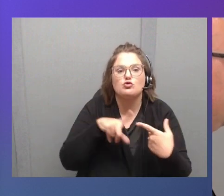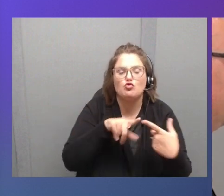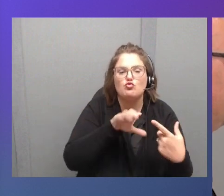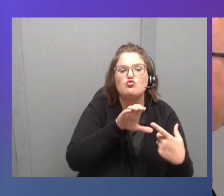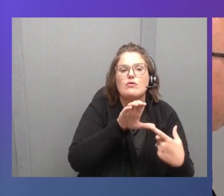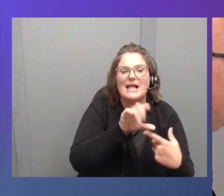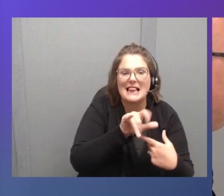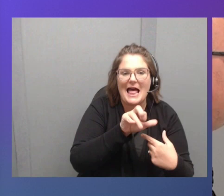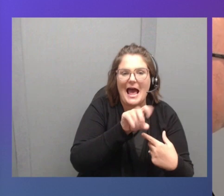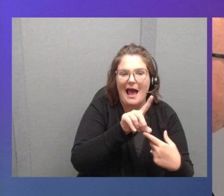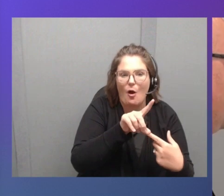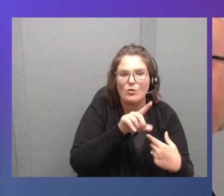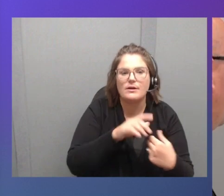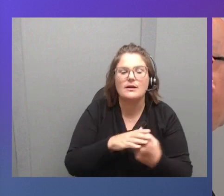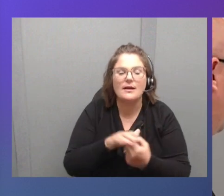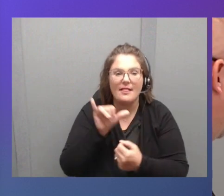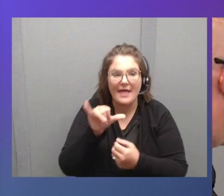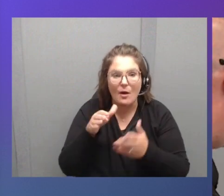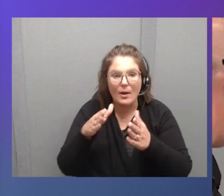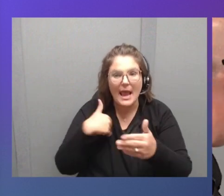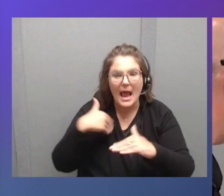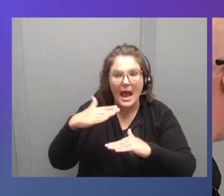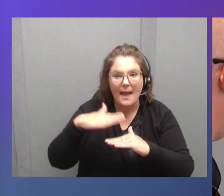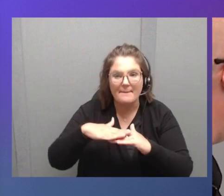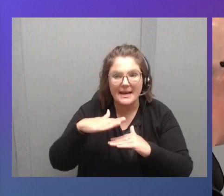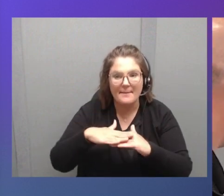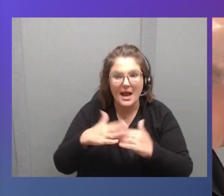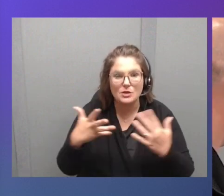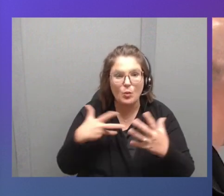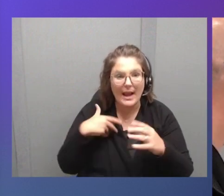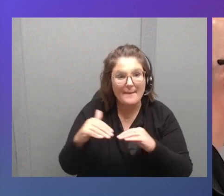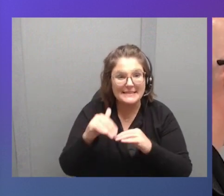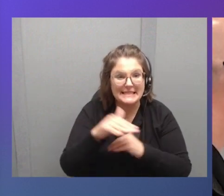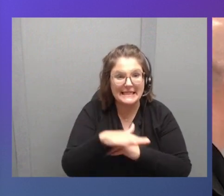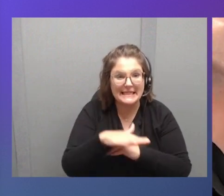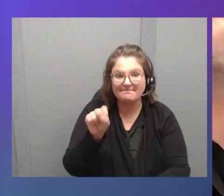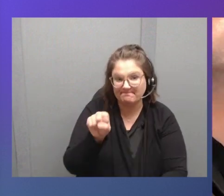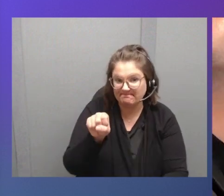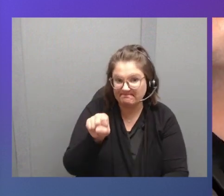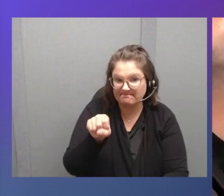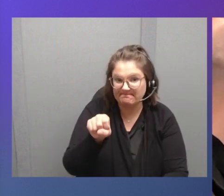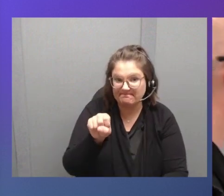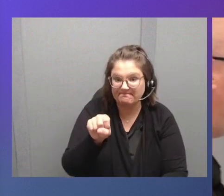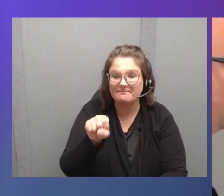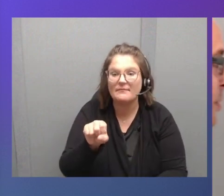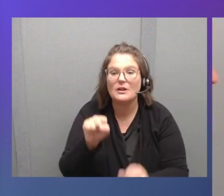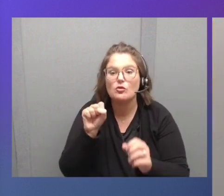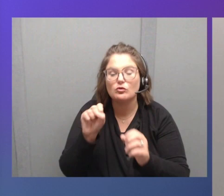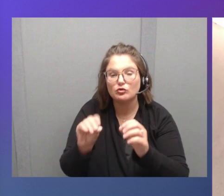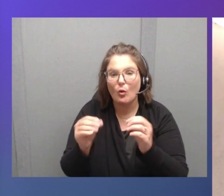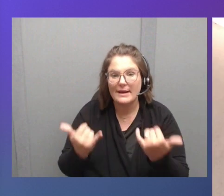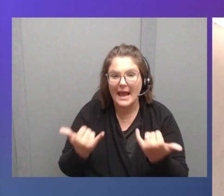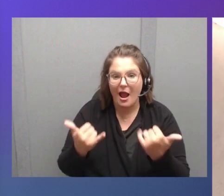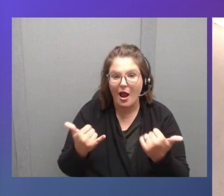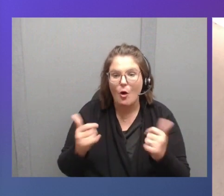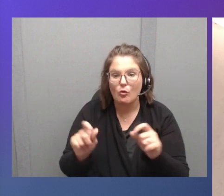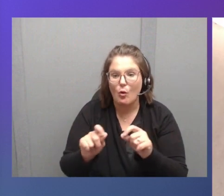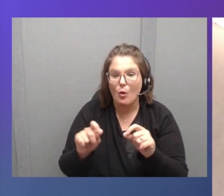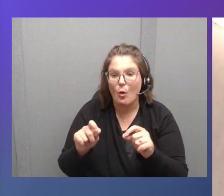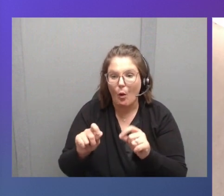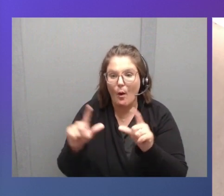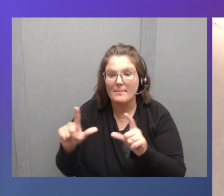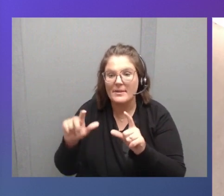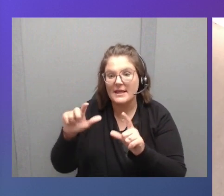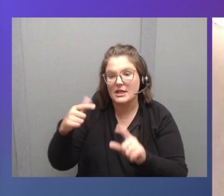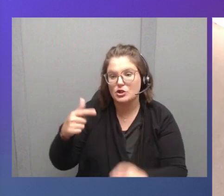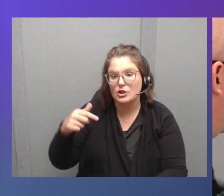how much data I'm sending to the cloud. Exactly. So now we can actually take that path, go onto the GPU, run a model that